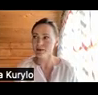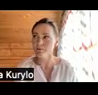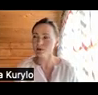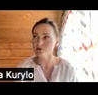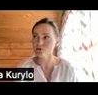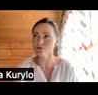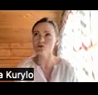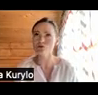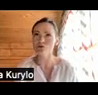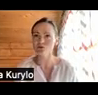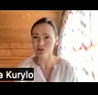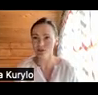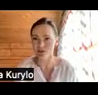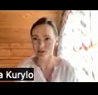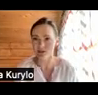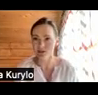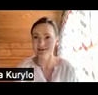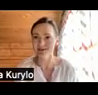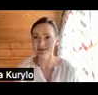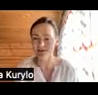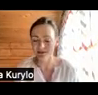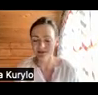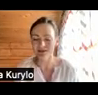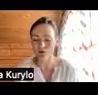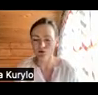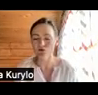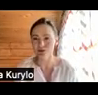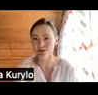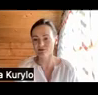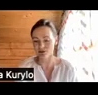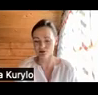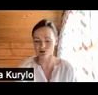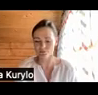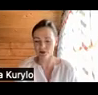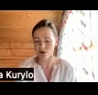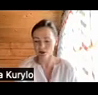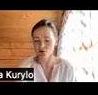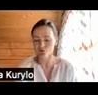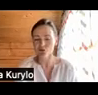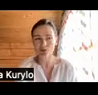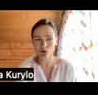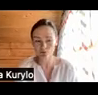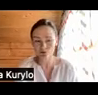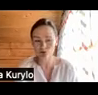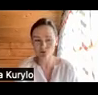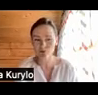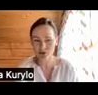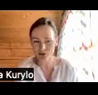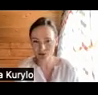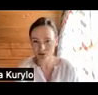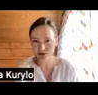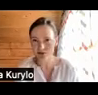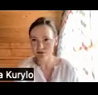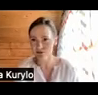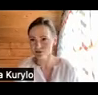because this is a multi-layered comprehensive question it relates to all of us not only to the parents who are